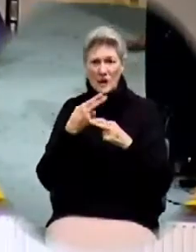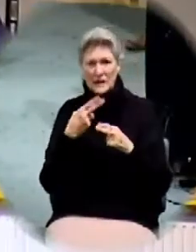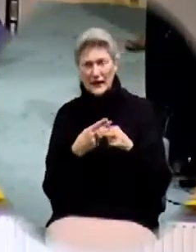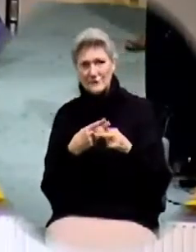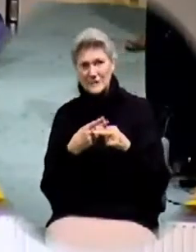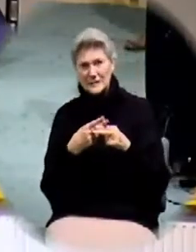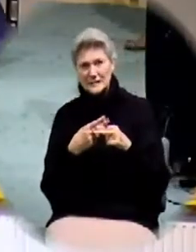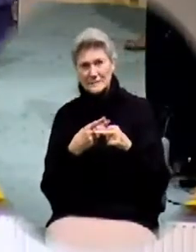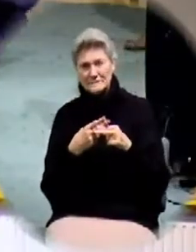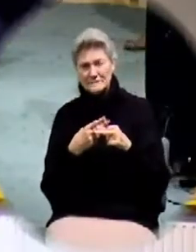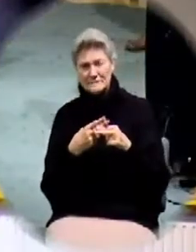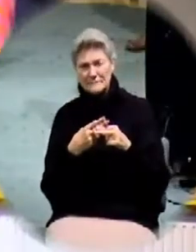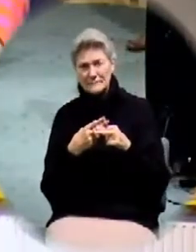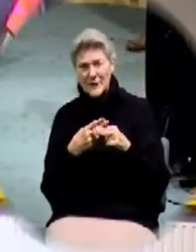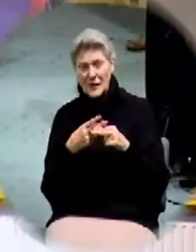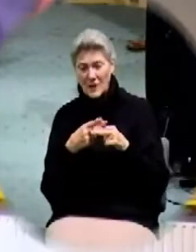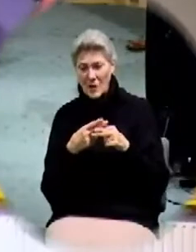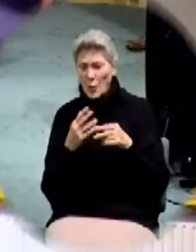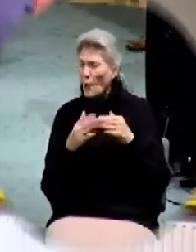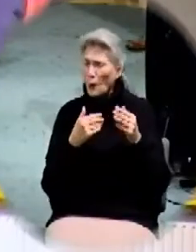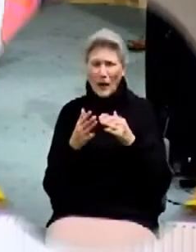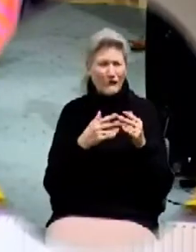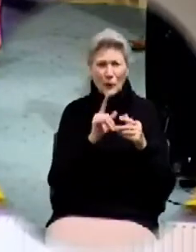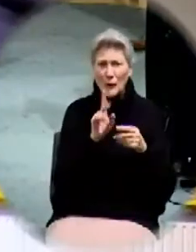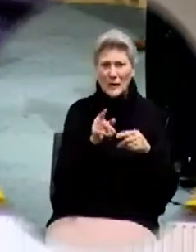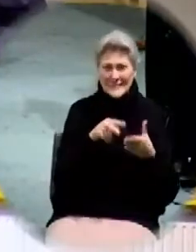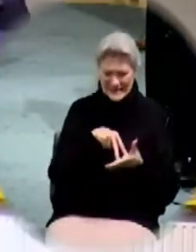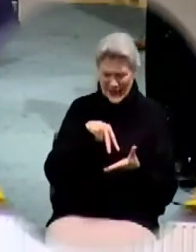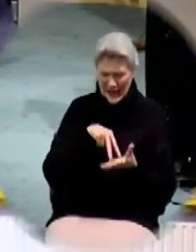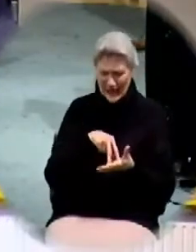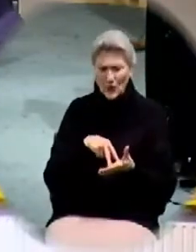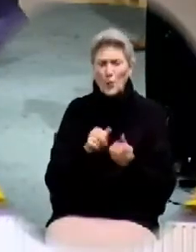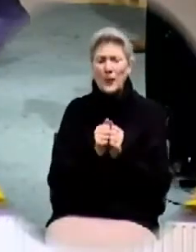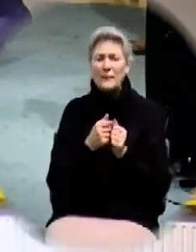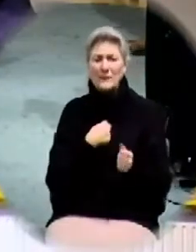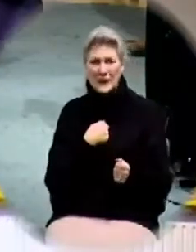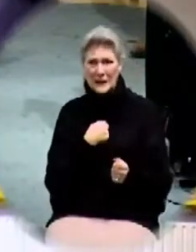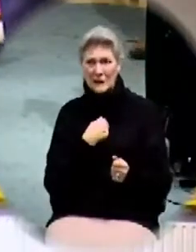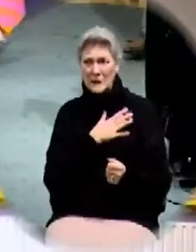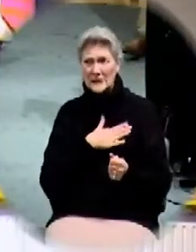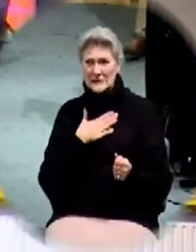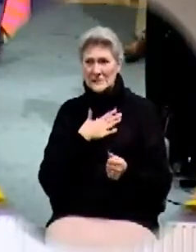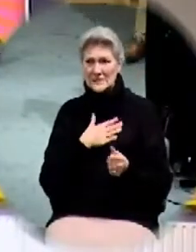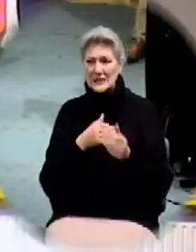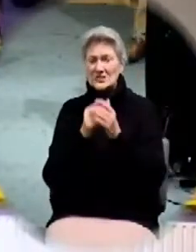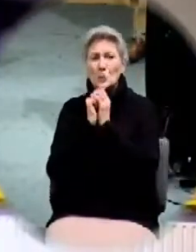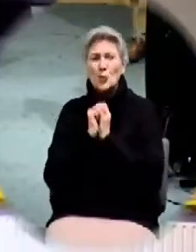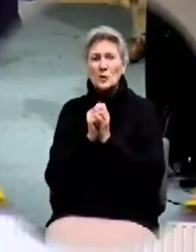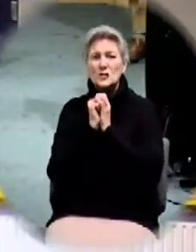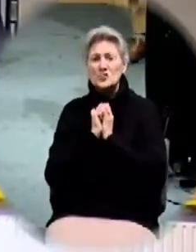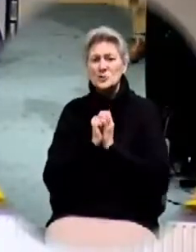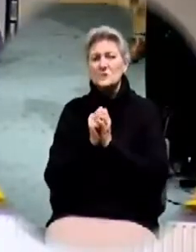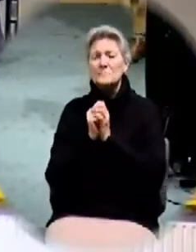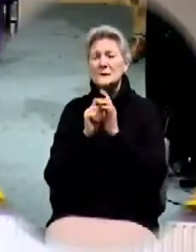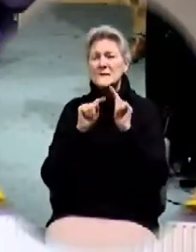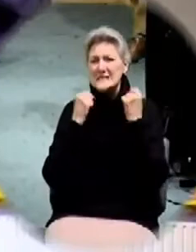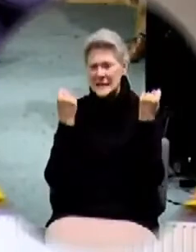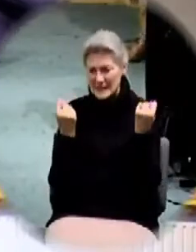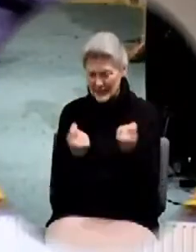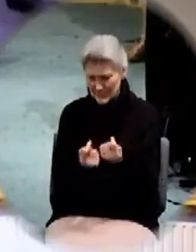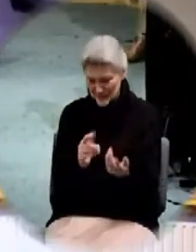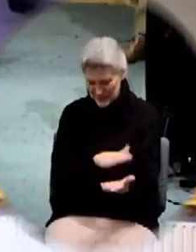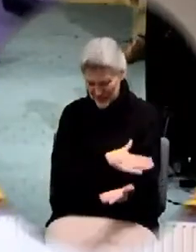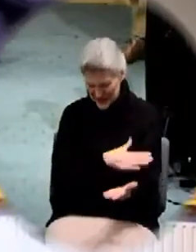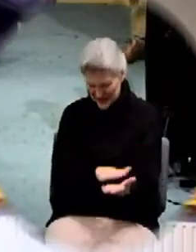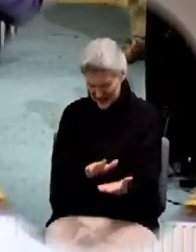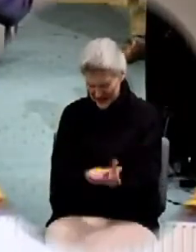names wherever you are right now would you stand as a worship team begins to sing this song